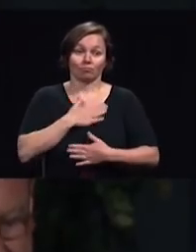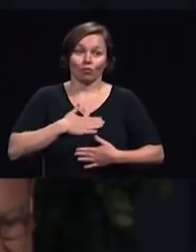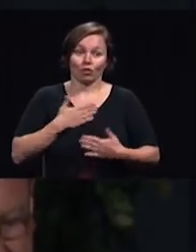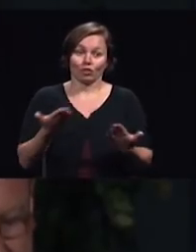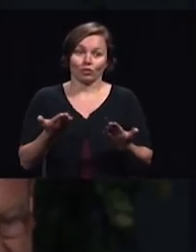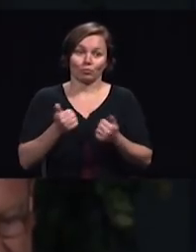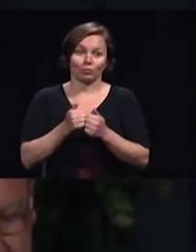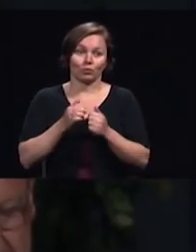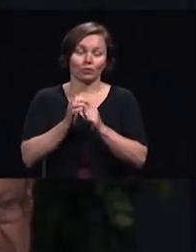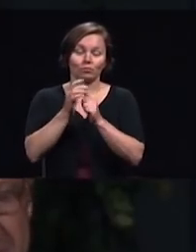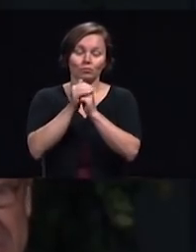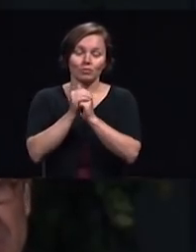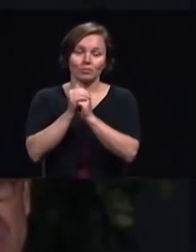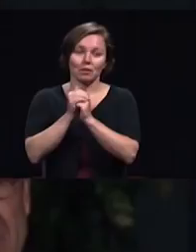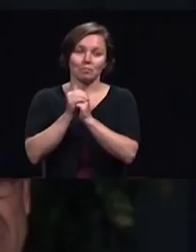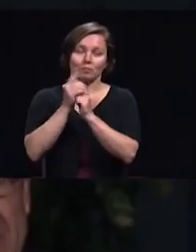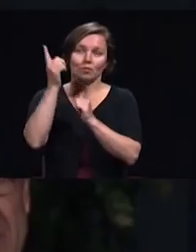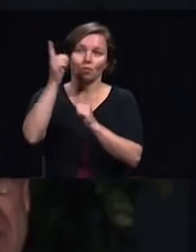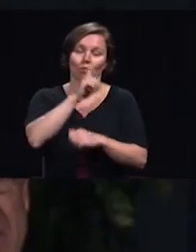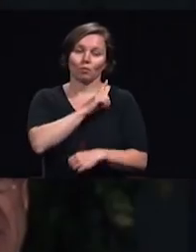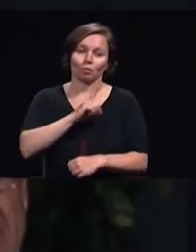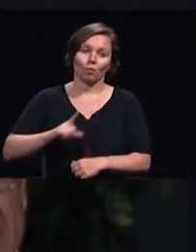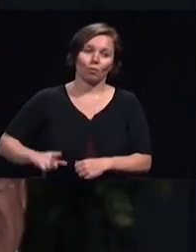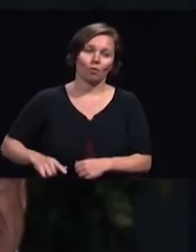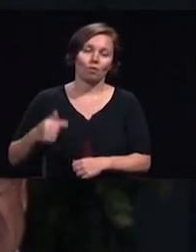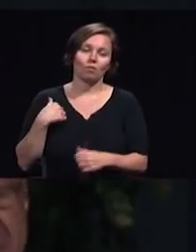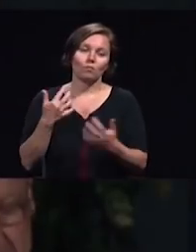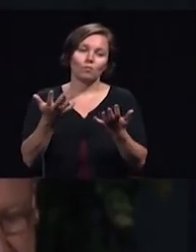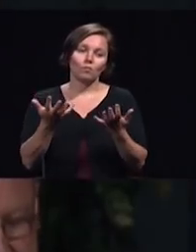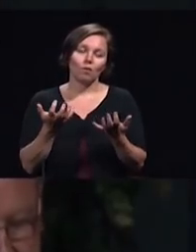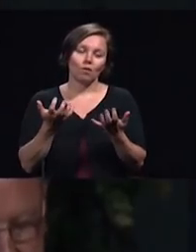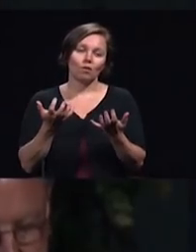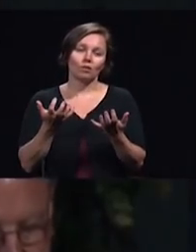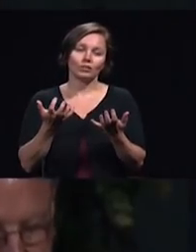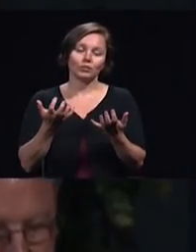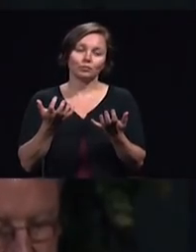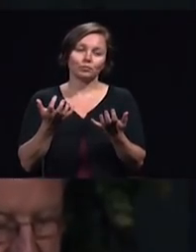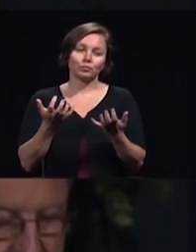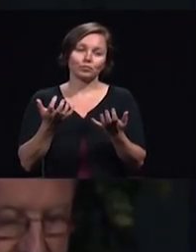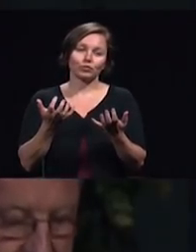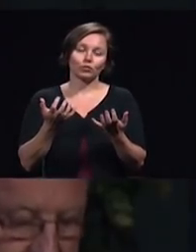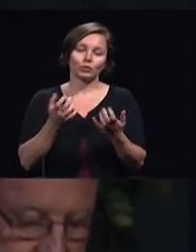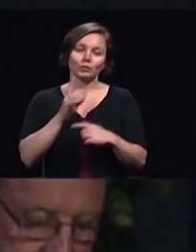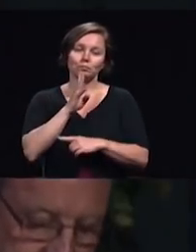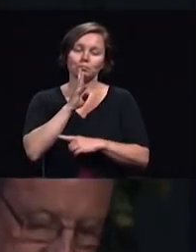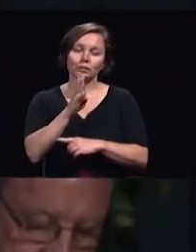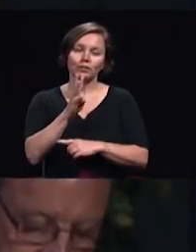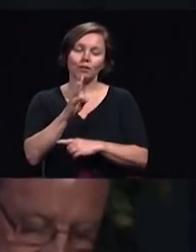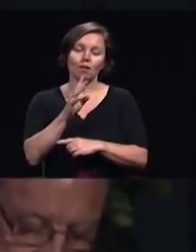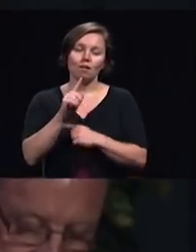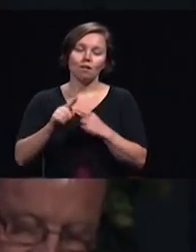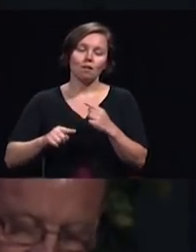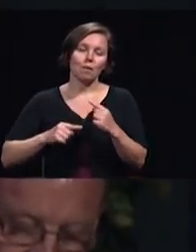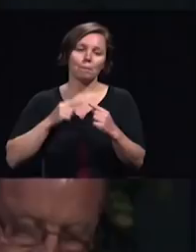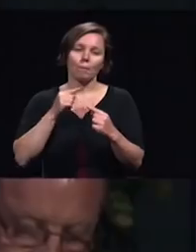the Lord. I want to pay special note to some of our